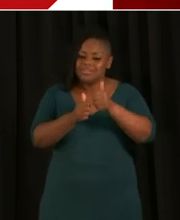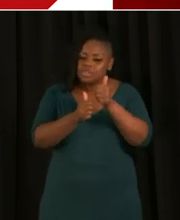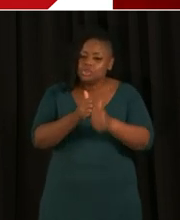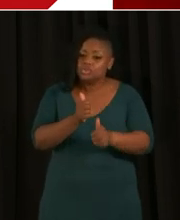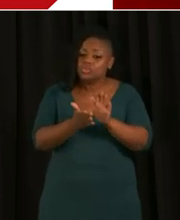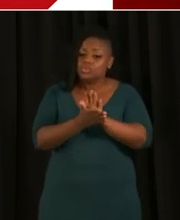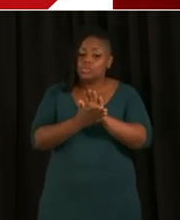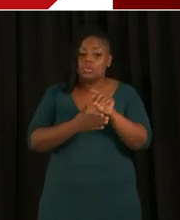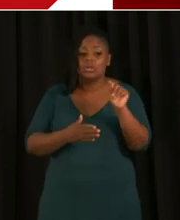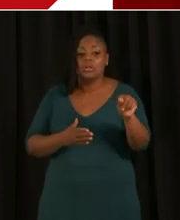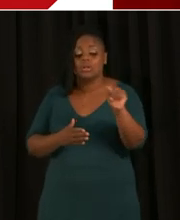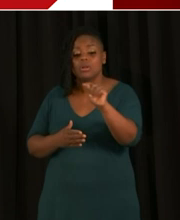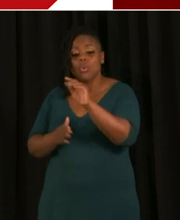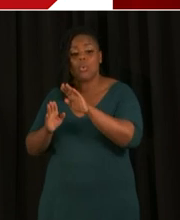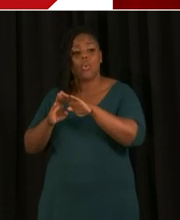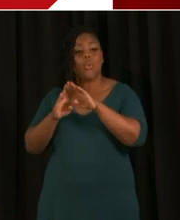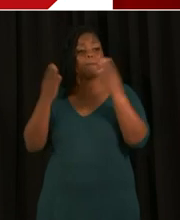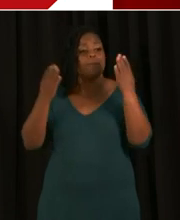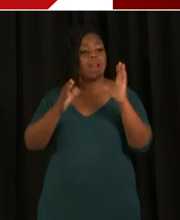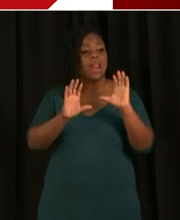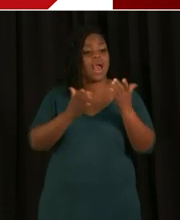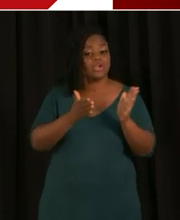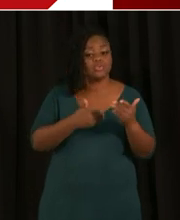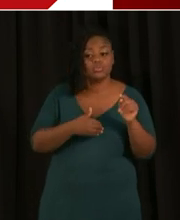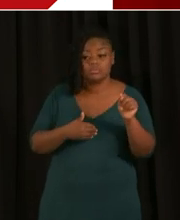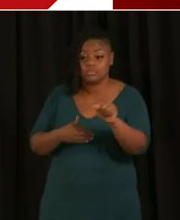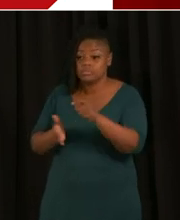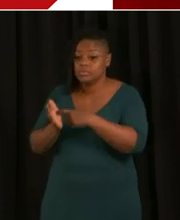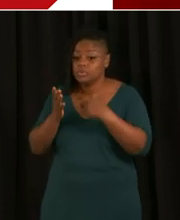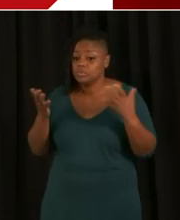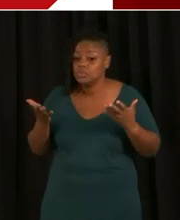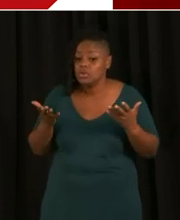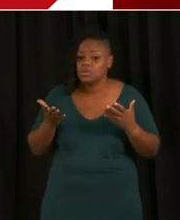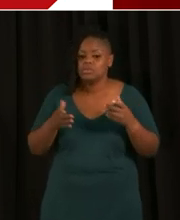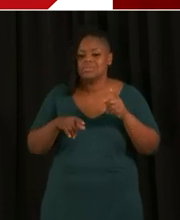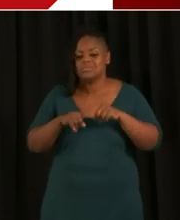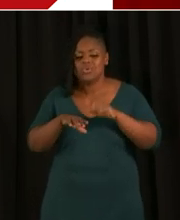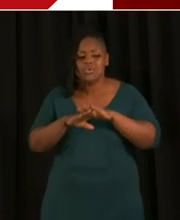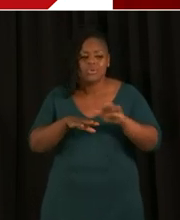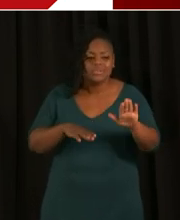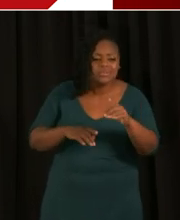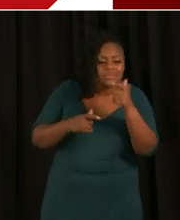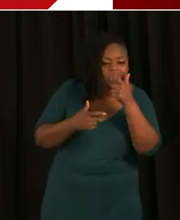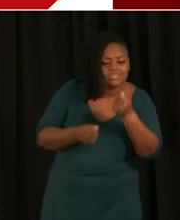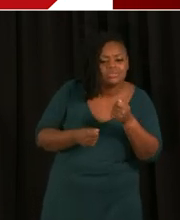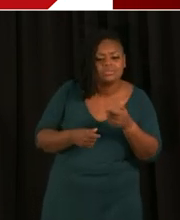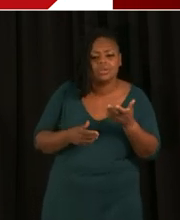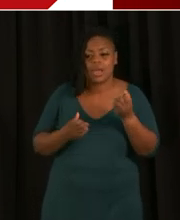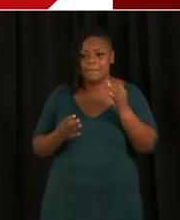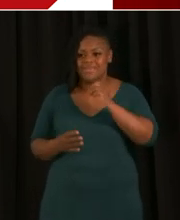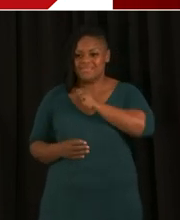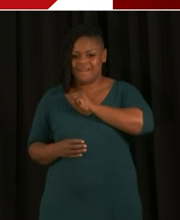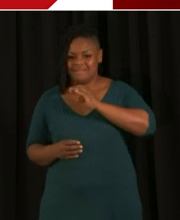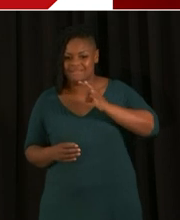based on interest and demand and also staffing available. We currently have